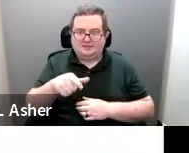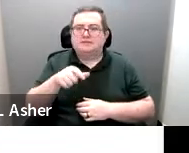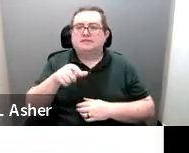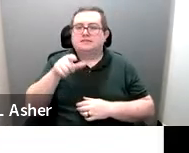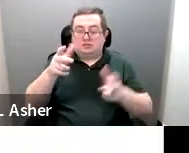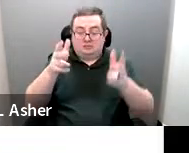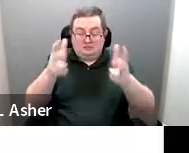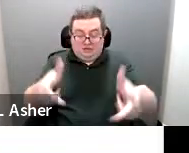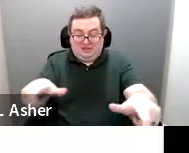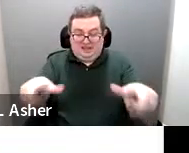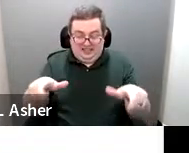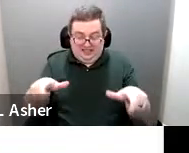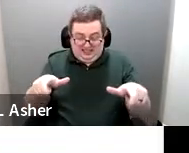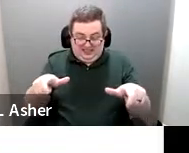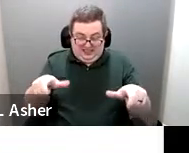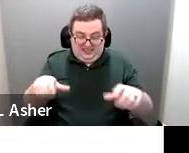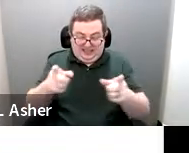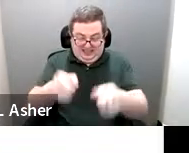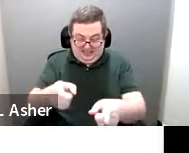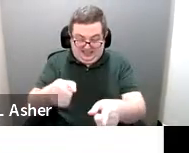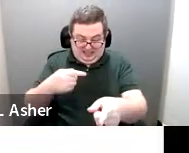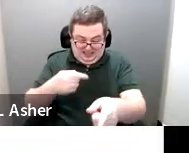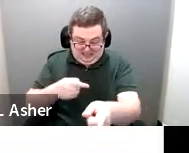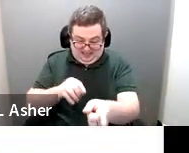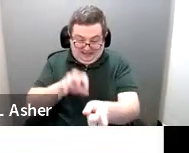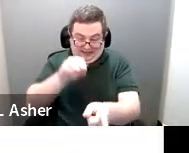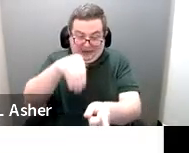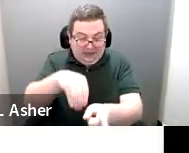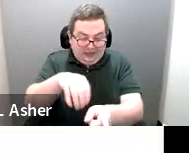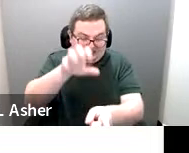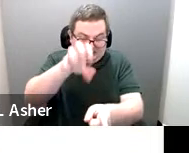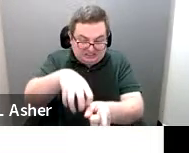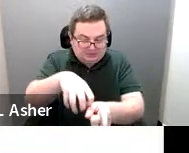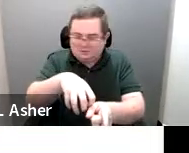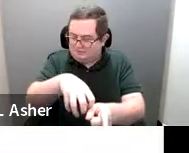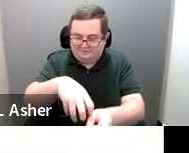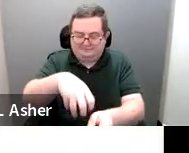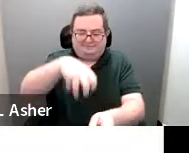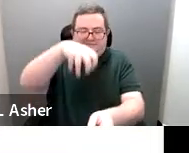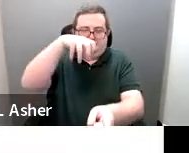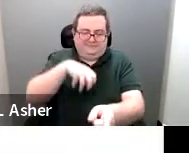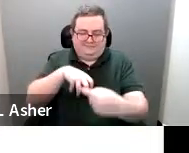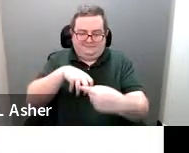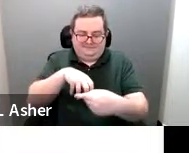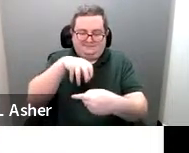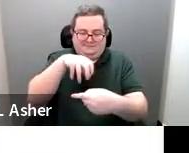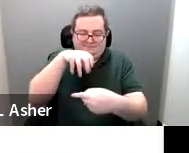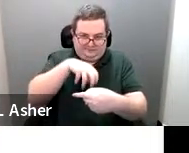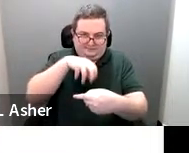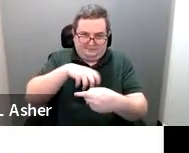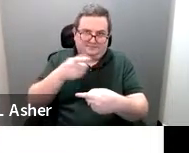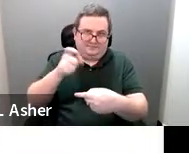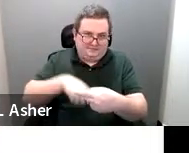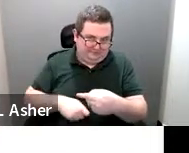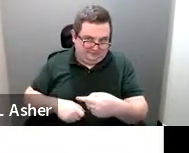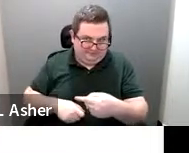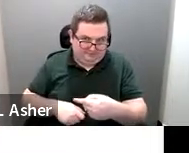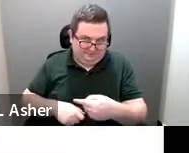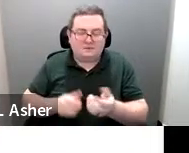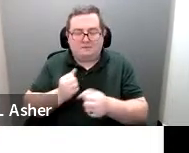access aisle to make sure that the access aisle is serving the full length of the space.